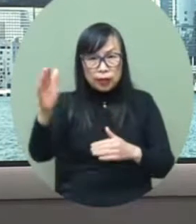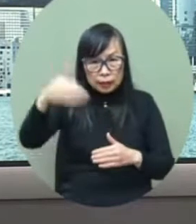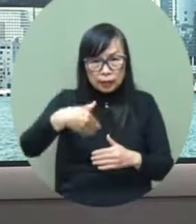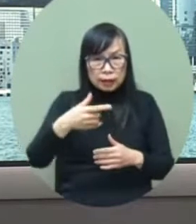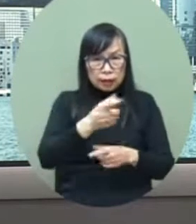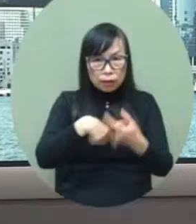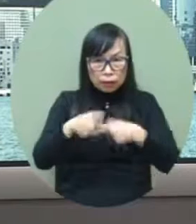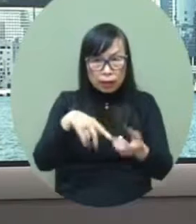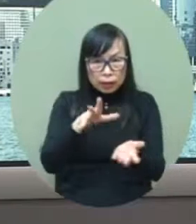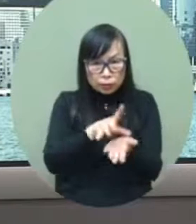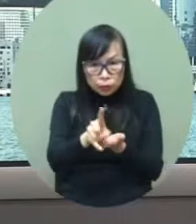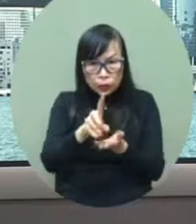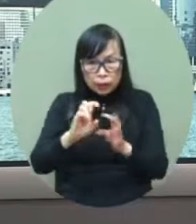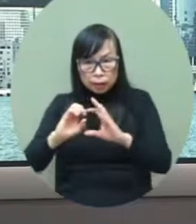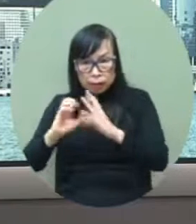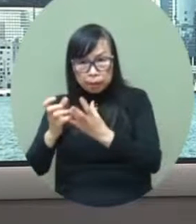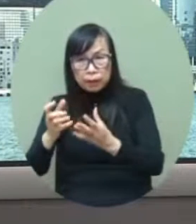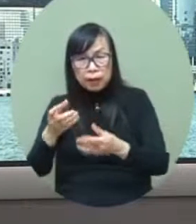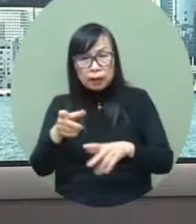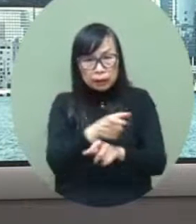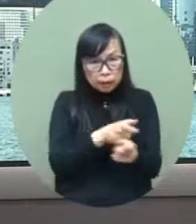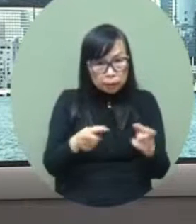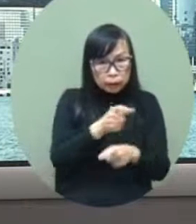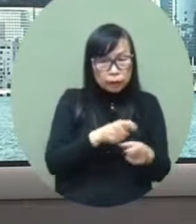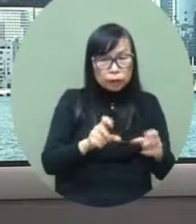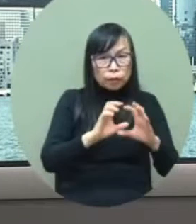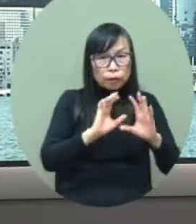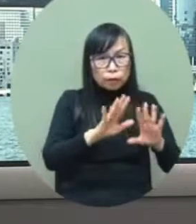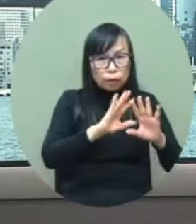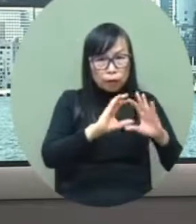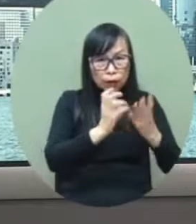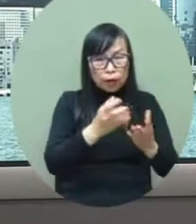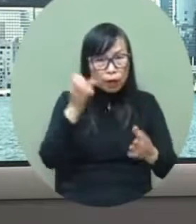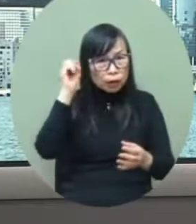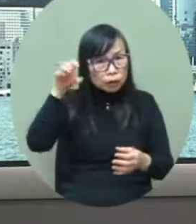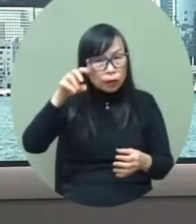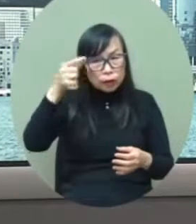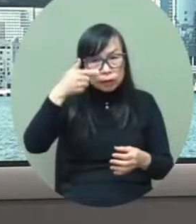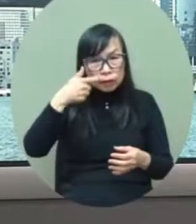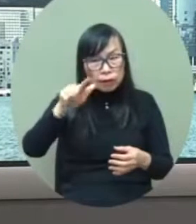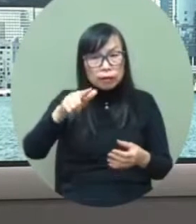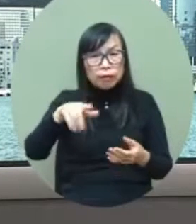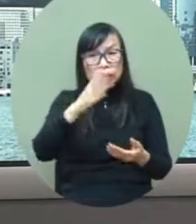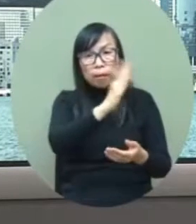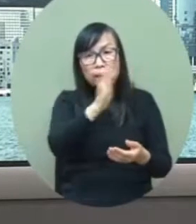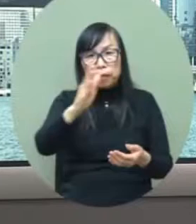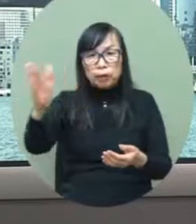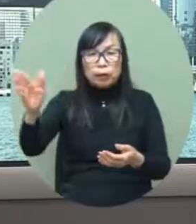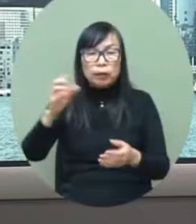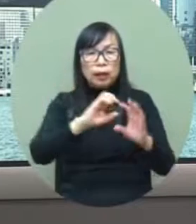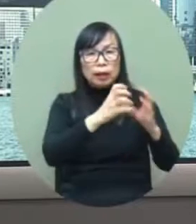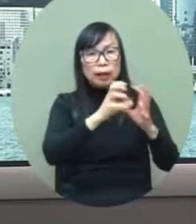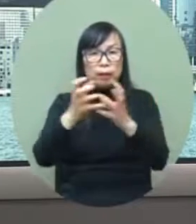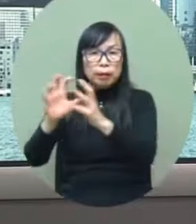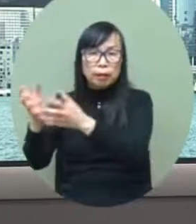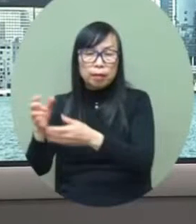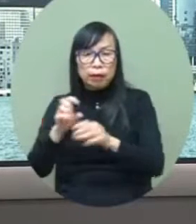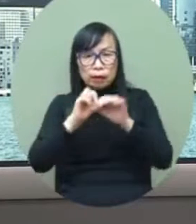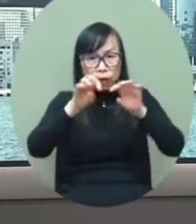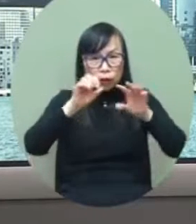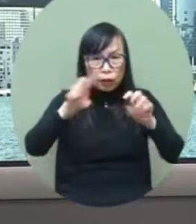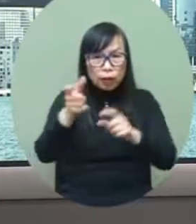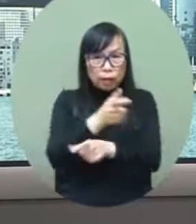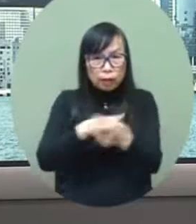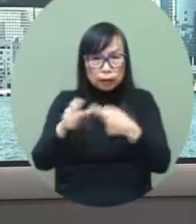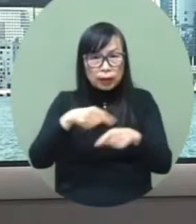30 delegates are from um the professional sectors the innovation sector business sector